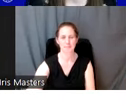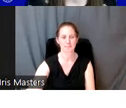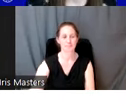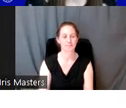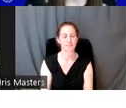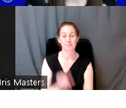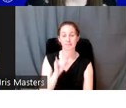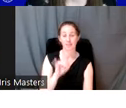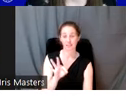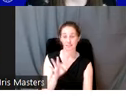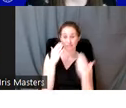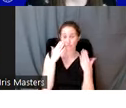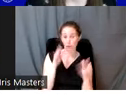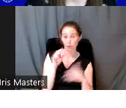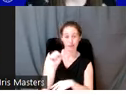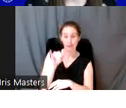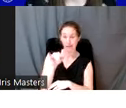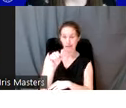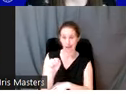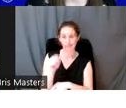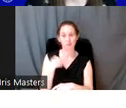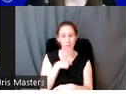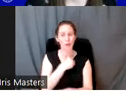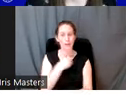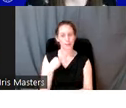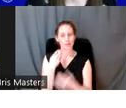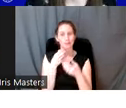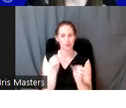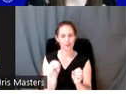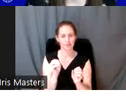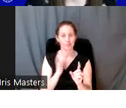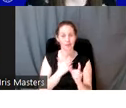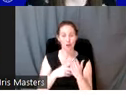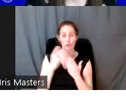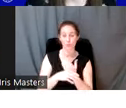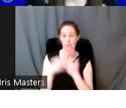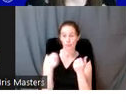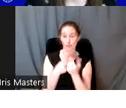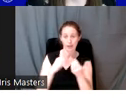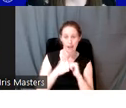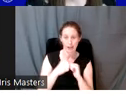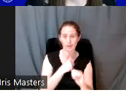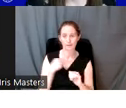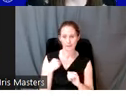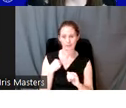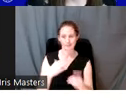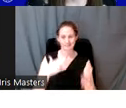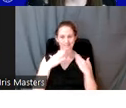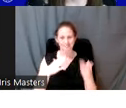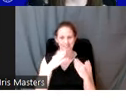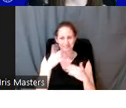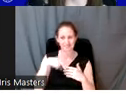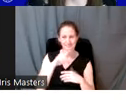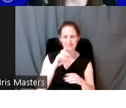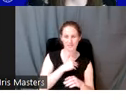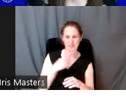If you aren't familiar with the AIA, we are a membership organization. Our programs are supported by our members, so thank you to